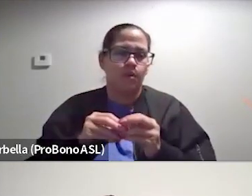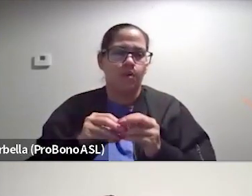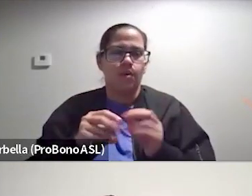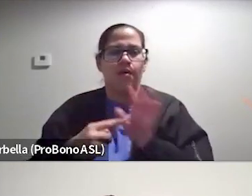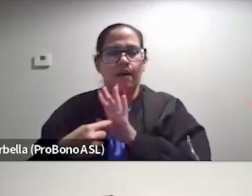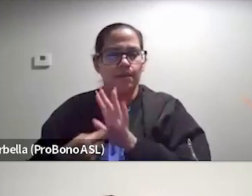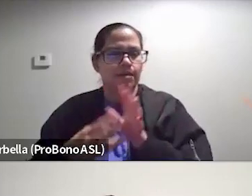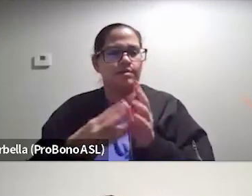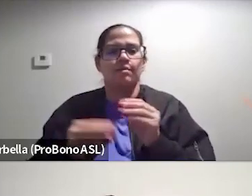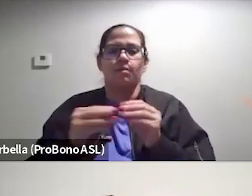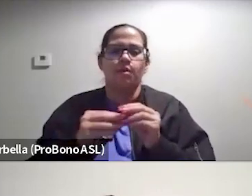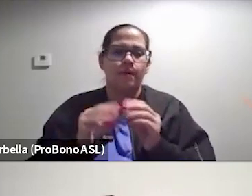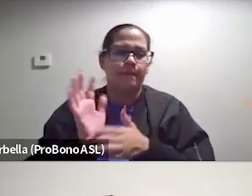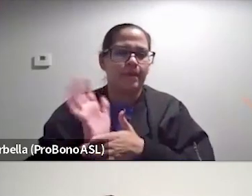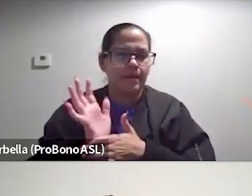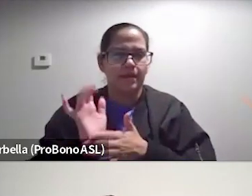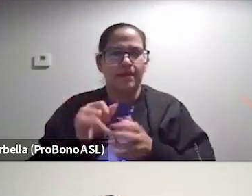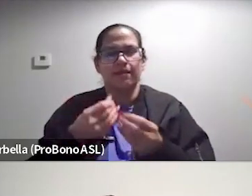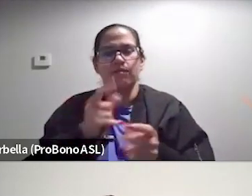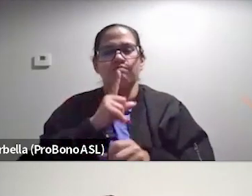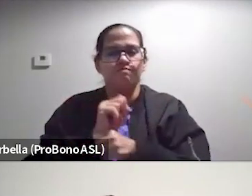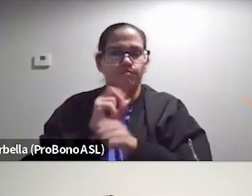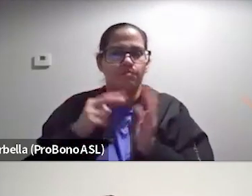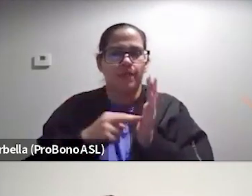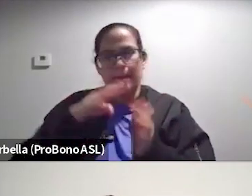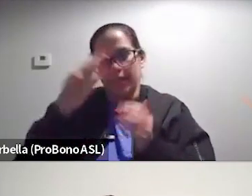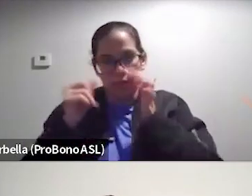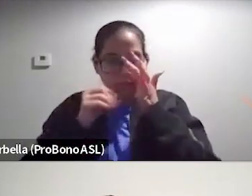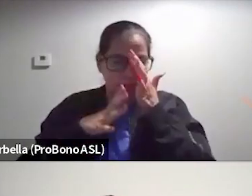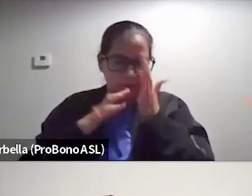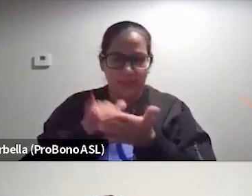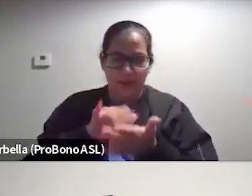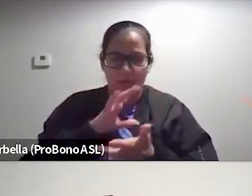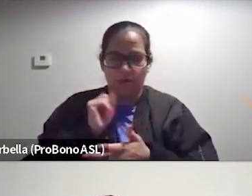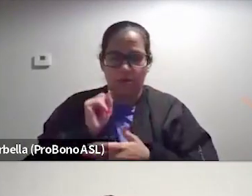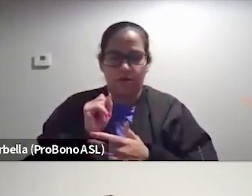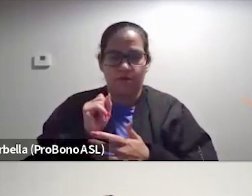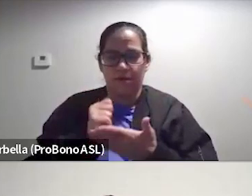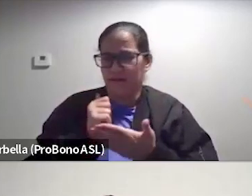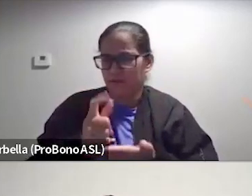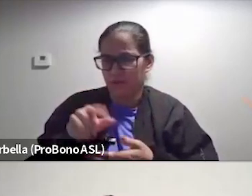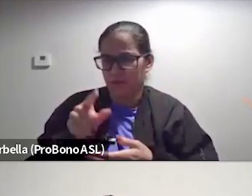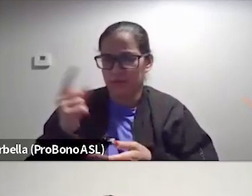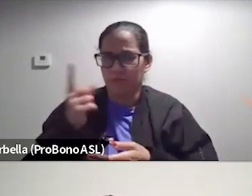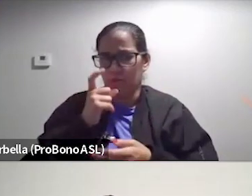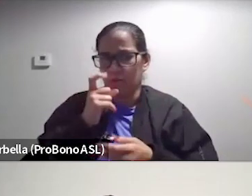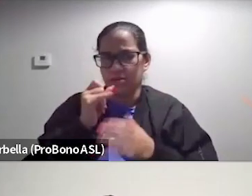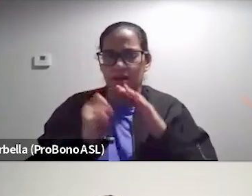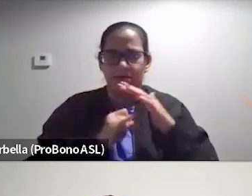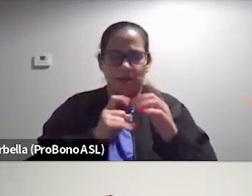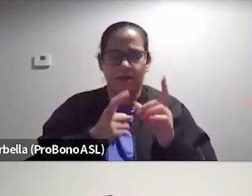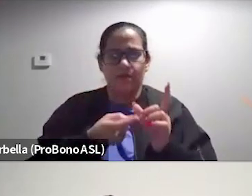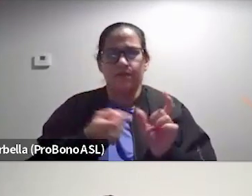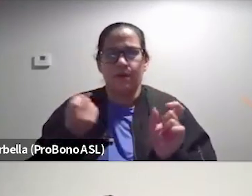or more media that was giving authentic representation of black women, that that would have, um, helped you as somebody who was isolated from